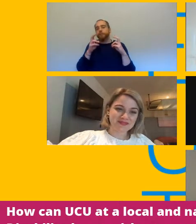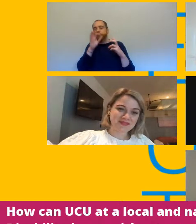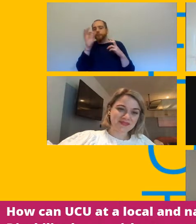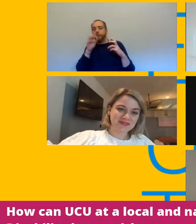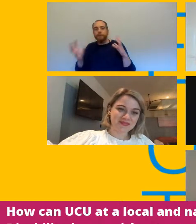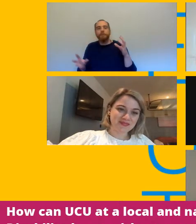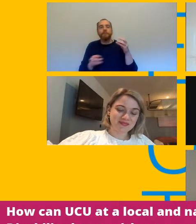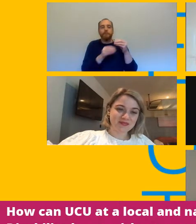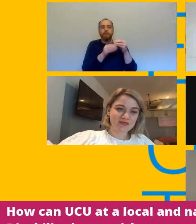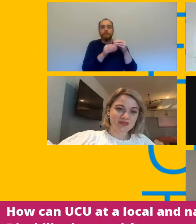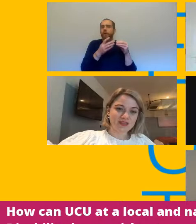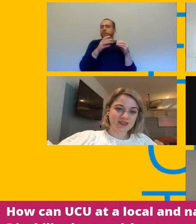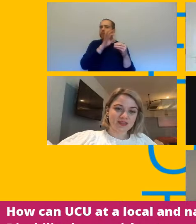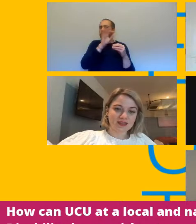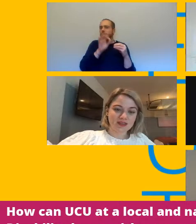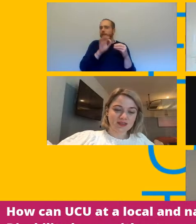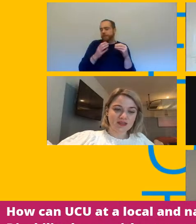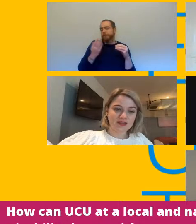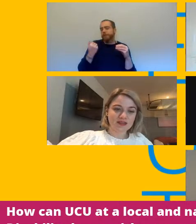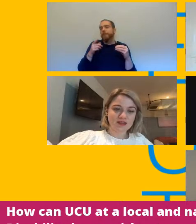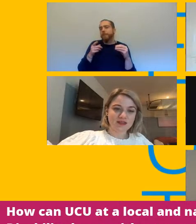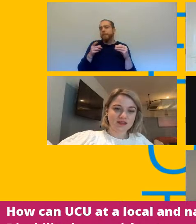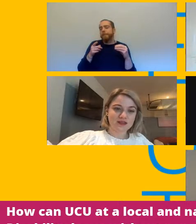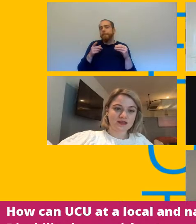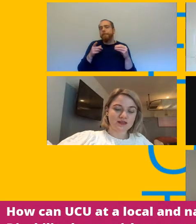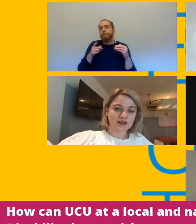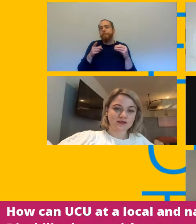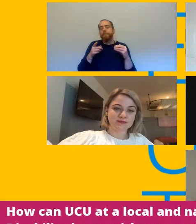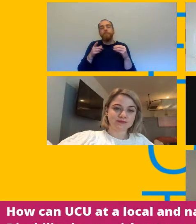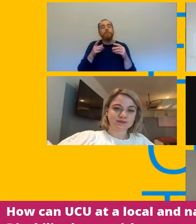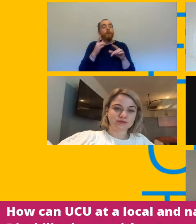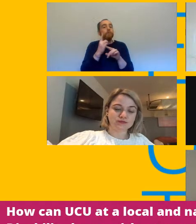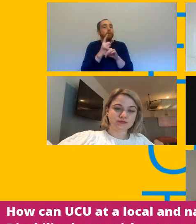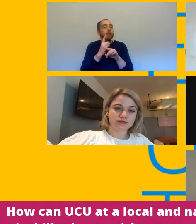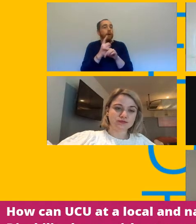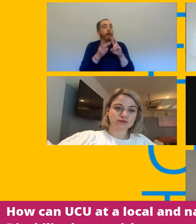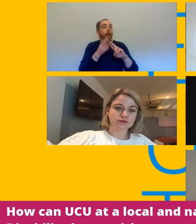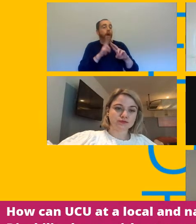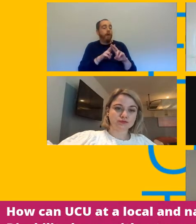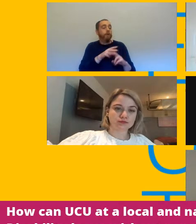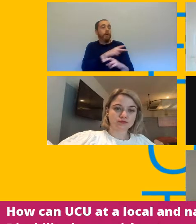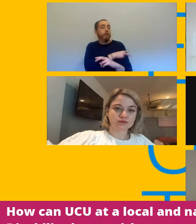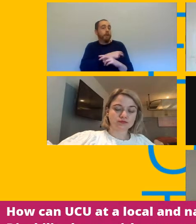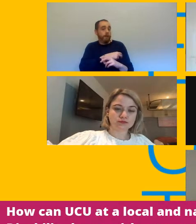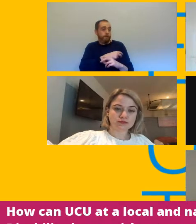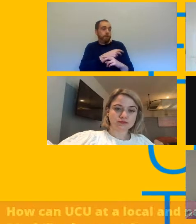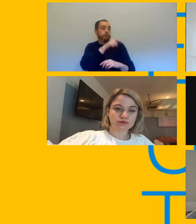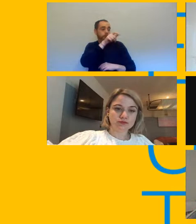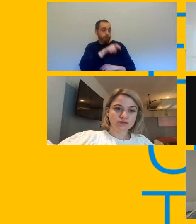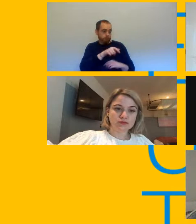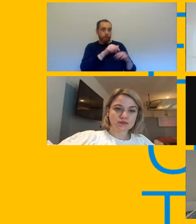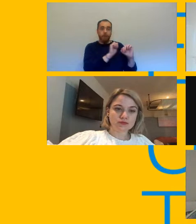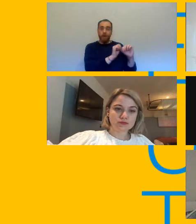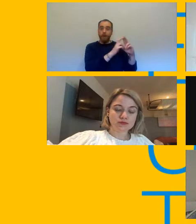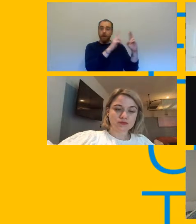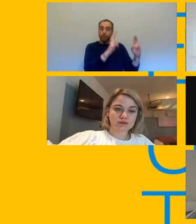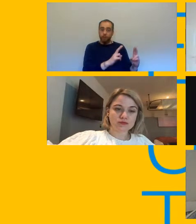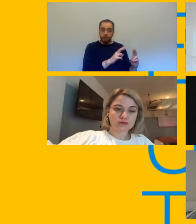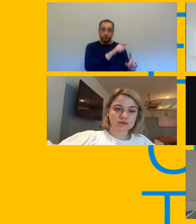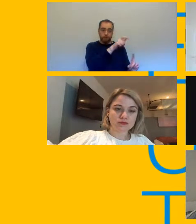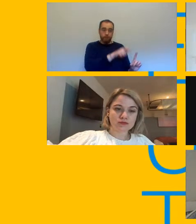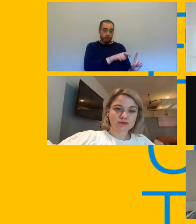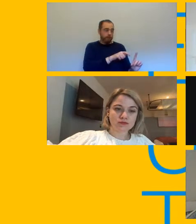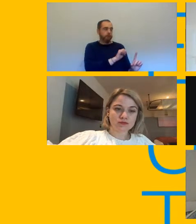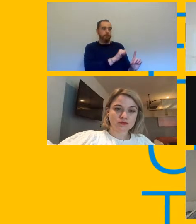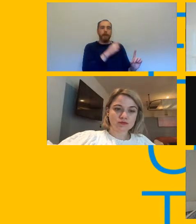but there was a question around what happens if um somebody from a staff member's household shows symptoms so i think that's probably linked to what